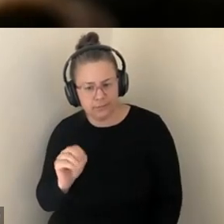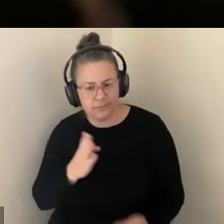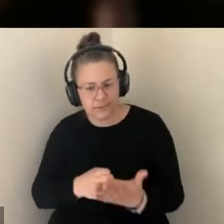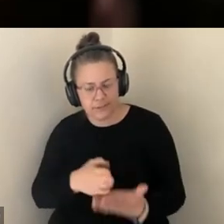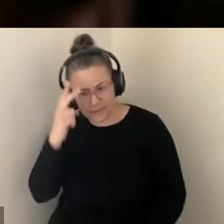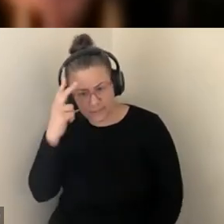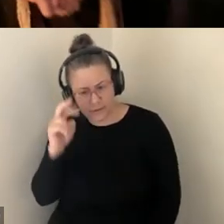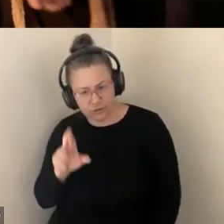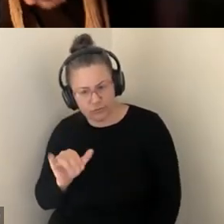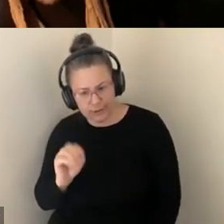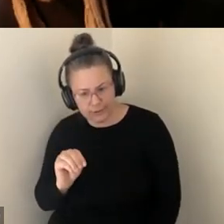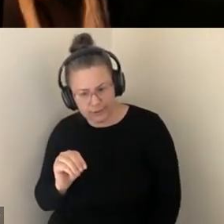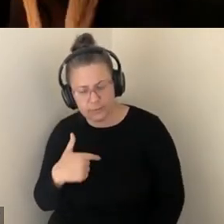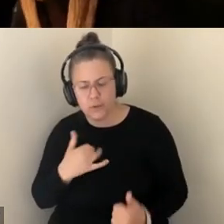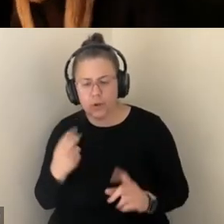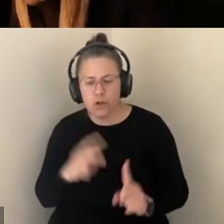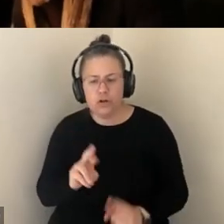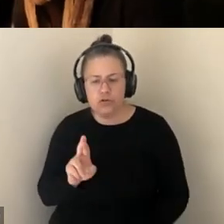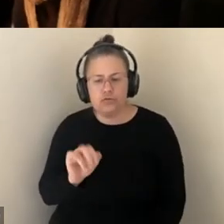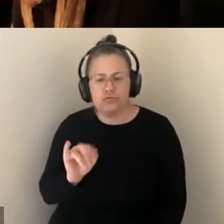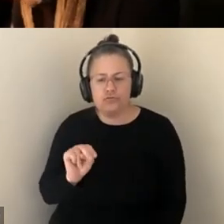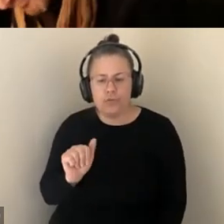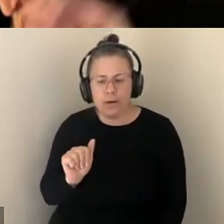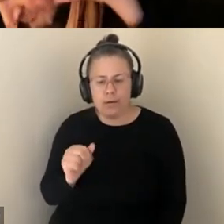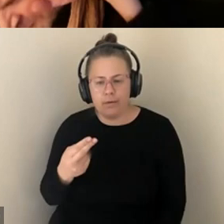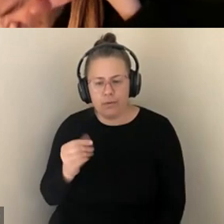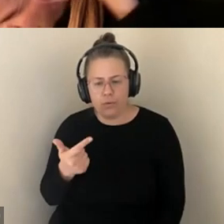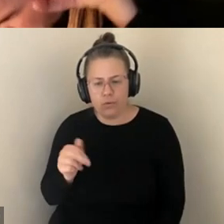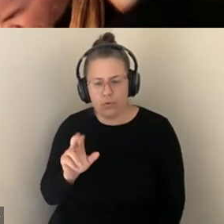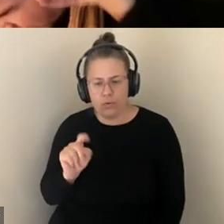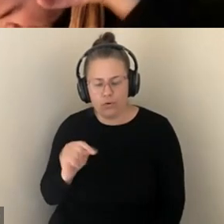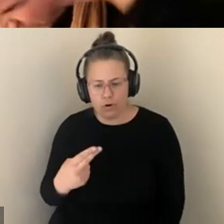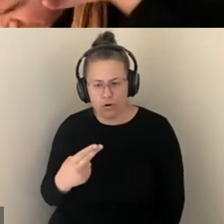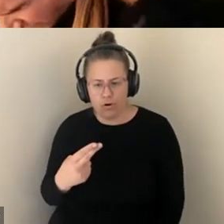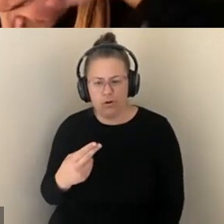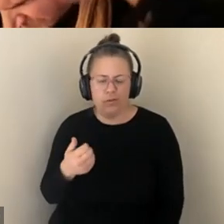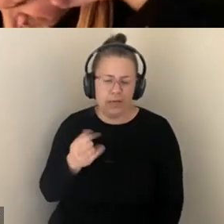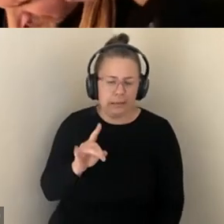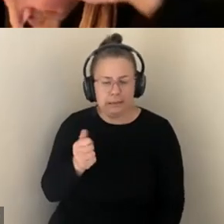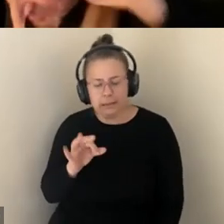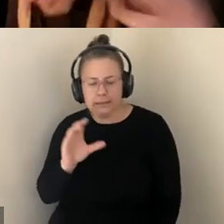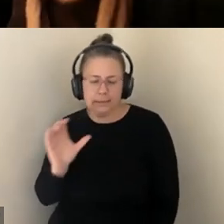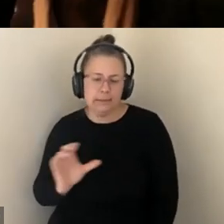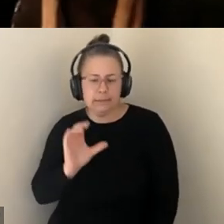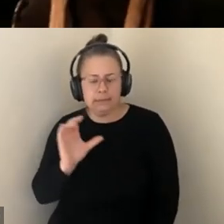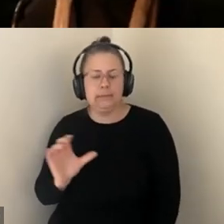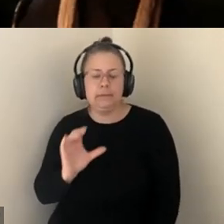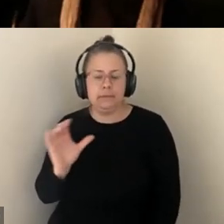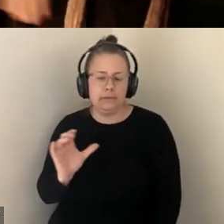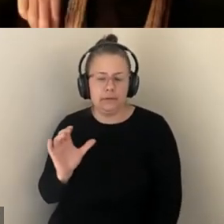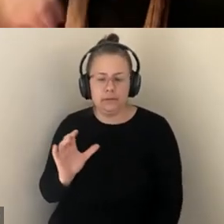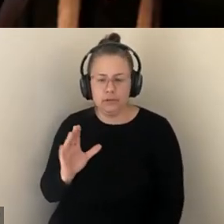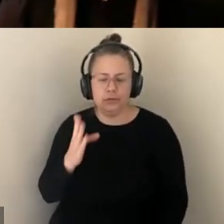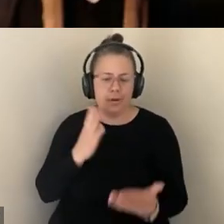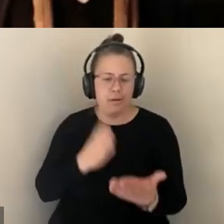LOOKED AT 19TH CENTURY ANTI-BLACK RACISM IN THE CONTEXT OF RECONSTRUCTION PARTICULARLY, AND DEMONSTRATED HOW THAT